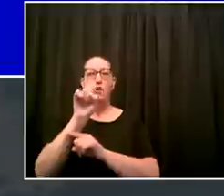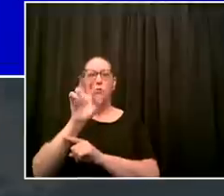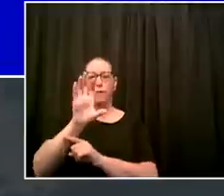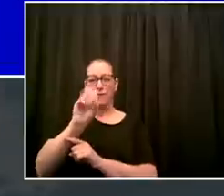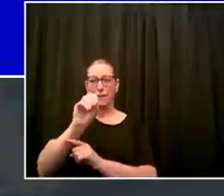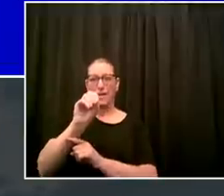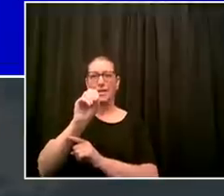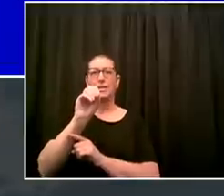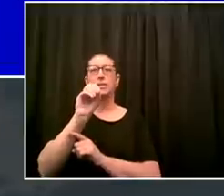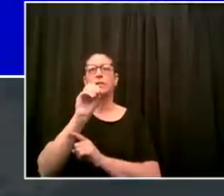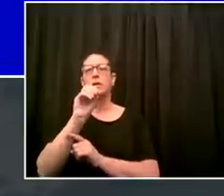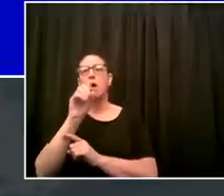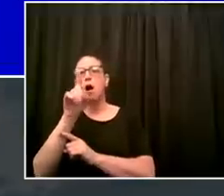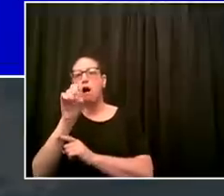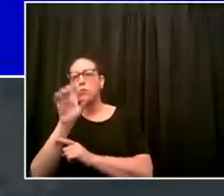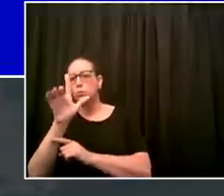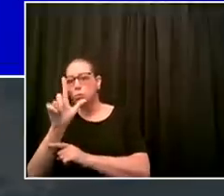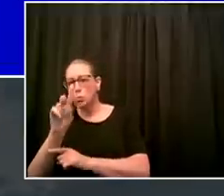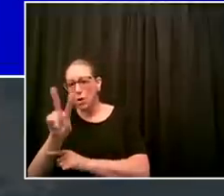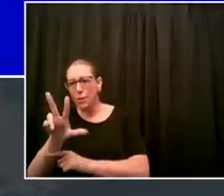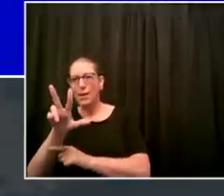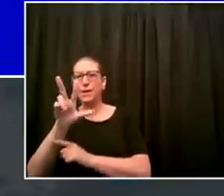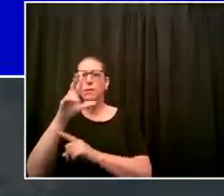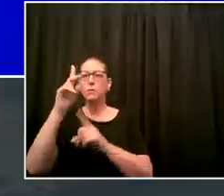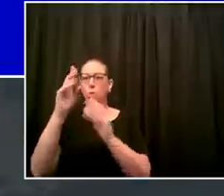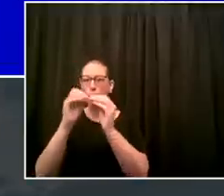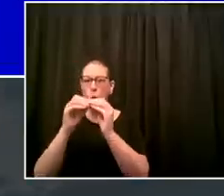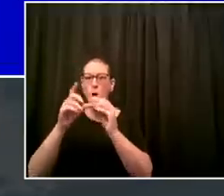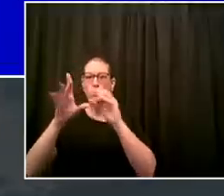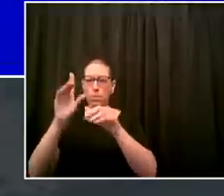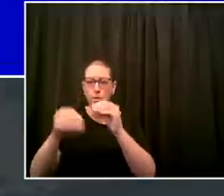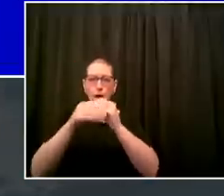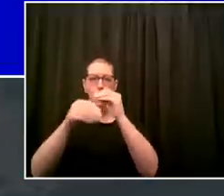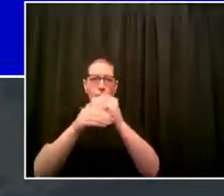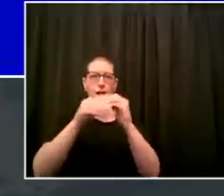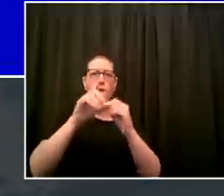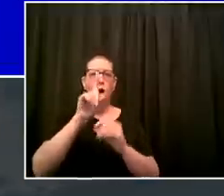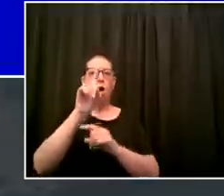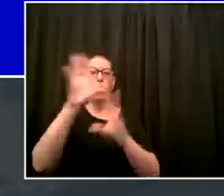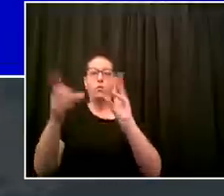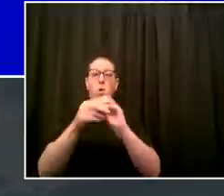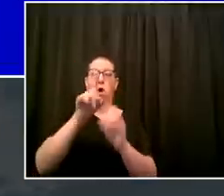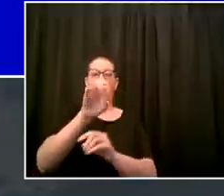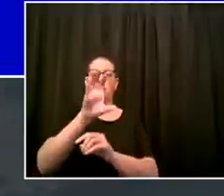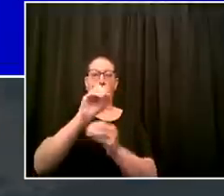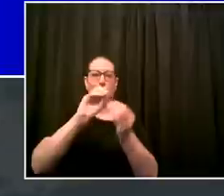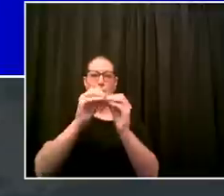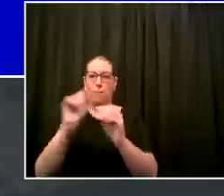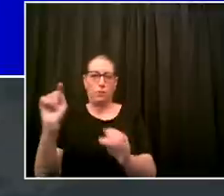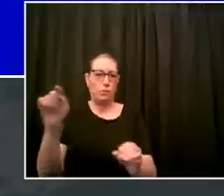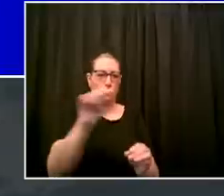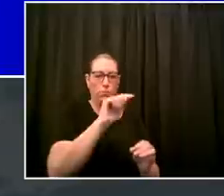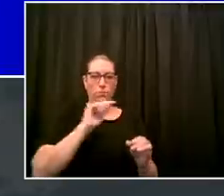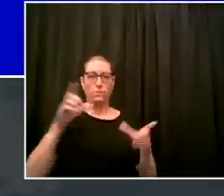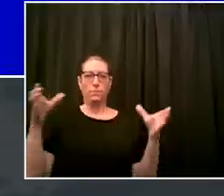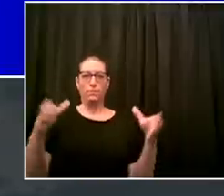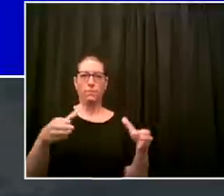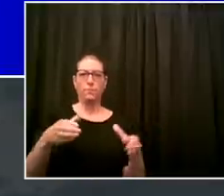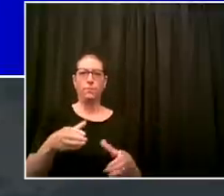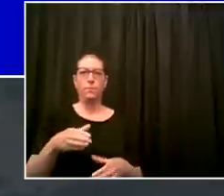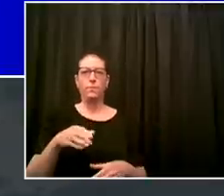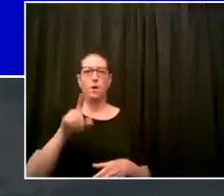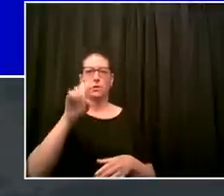we didn't have grassroots testing we were fighting just to keep our hospitals going now over 150 sites and that will keep growing steadily